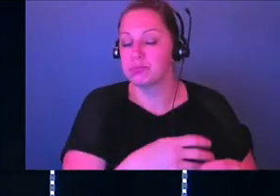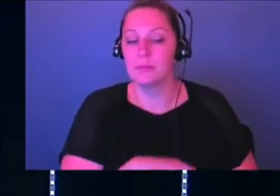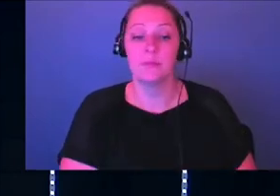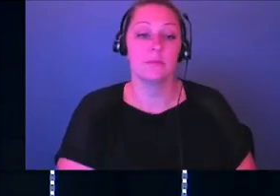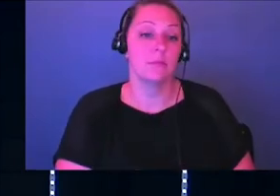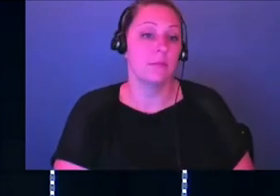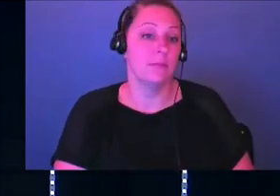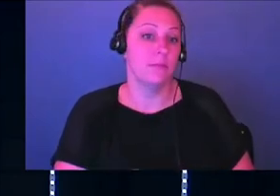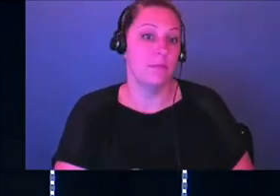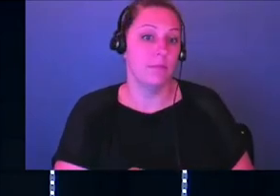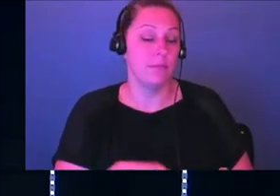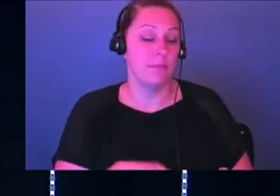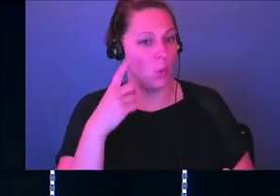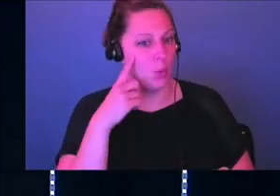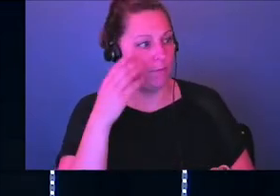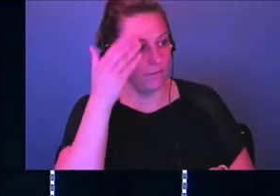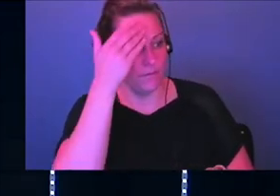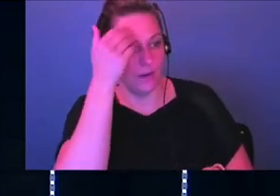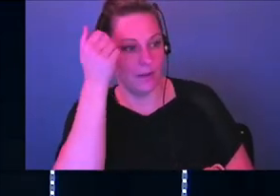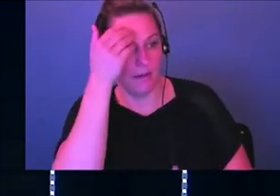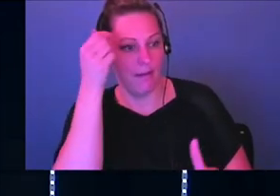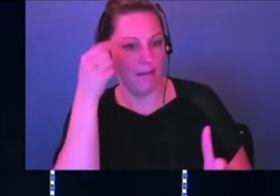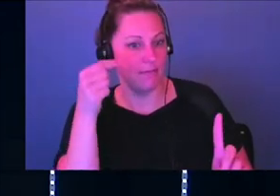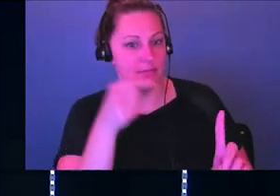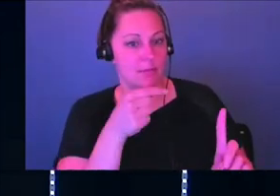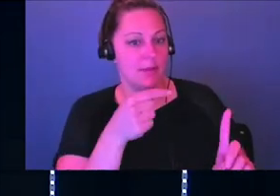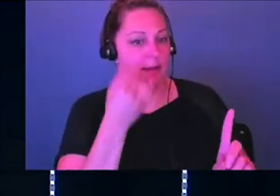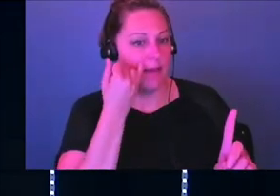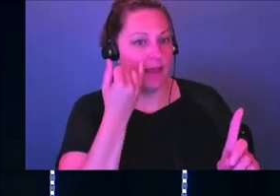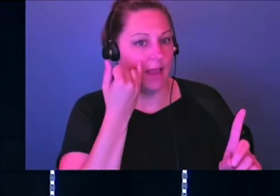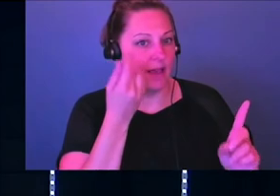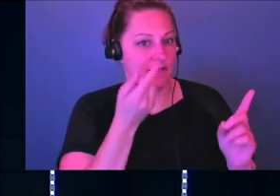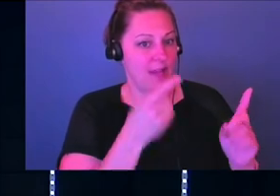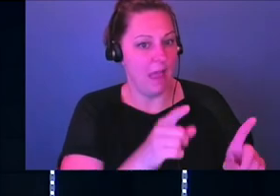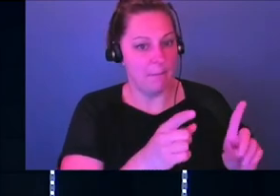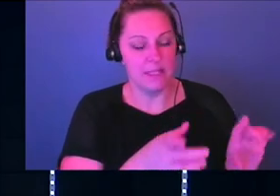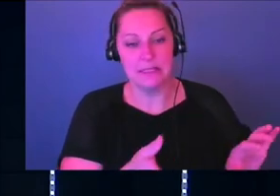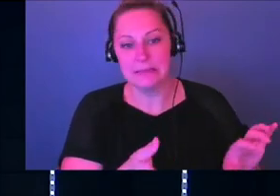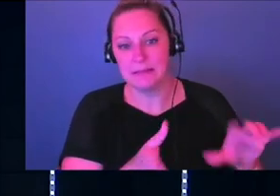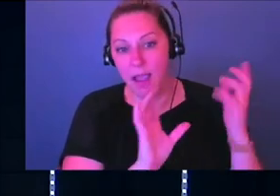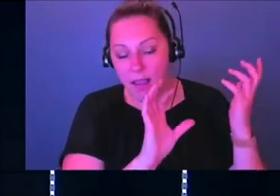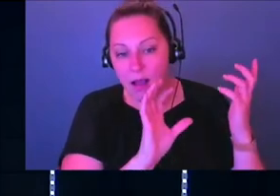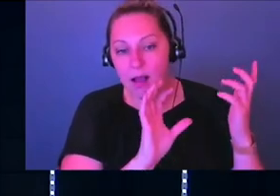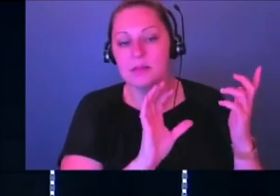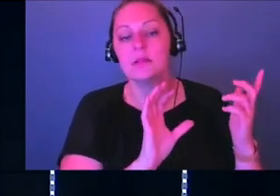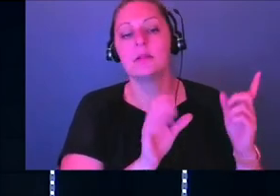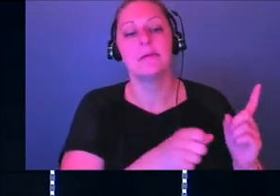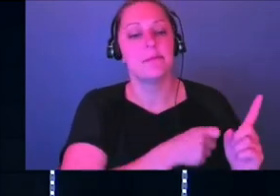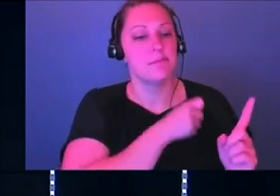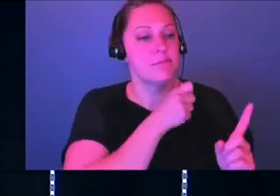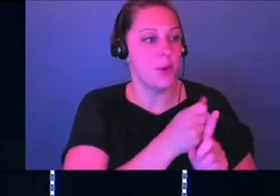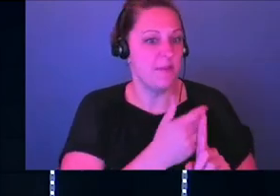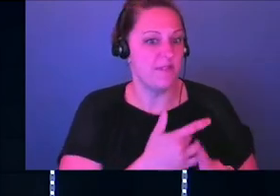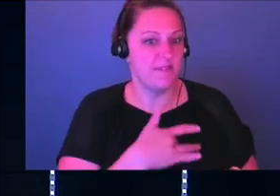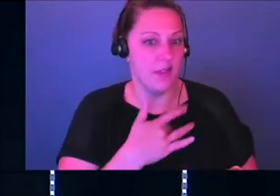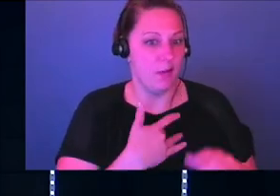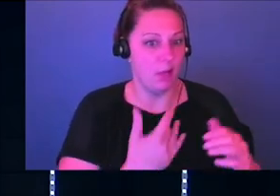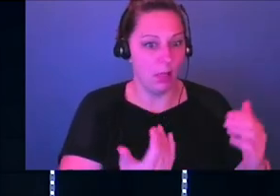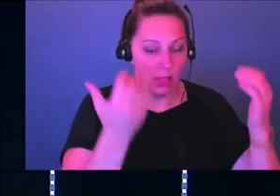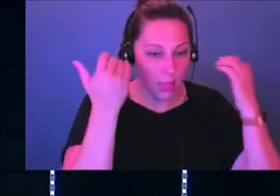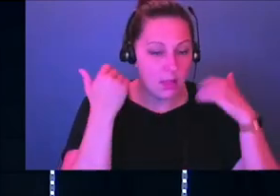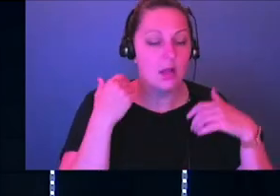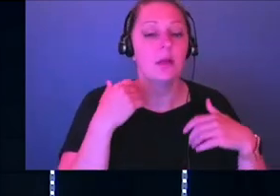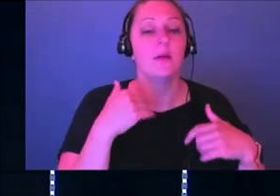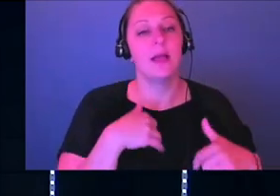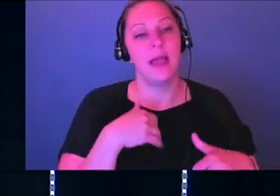And what happens with that is we lose sight of the fact that when things come, whether we hit a moment of chaos or we feel surrounded, we lose sight of the fact that we have this